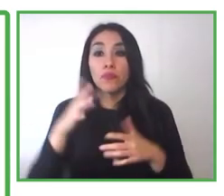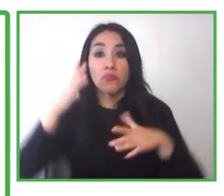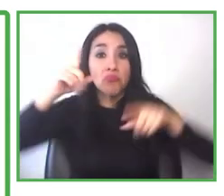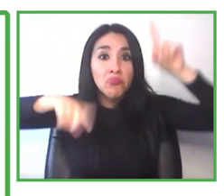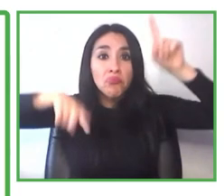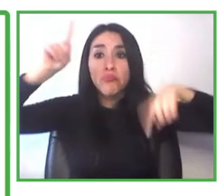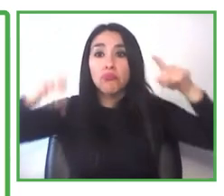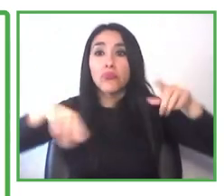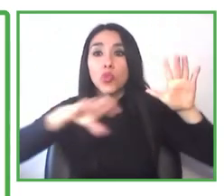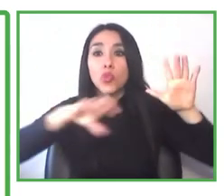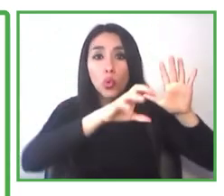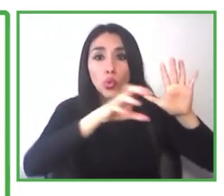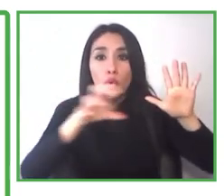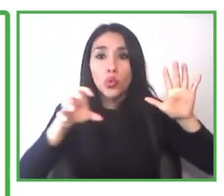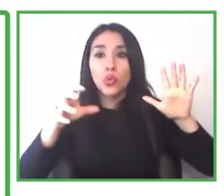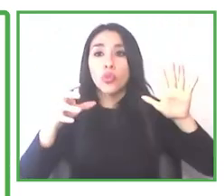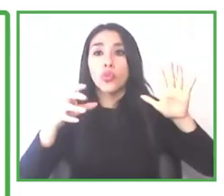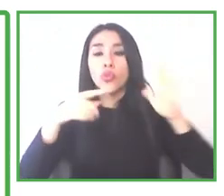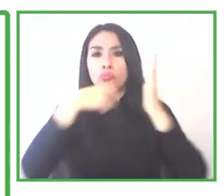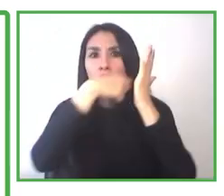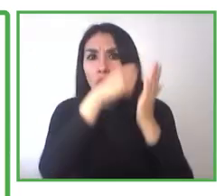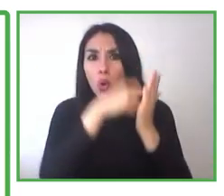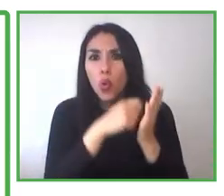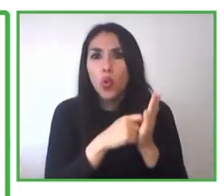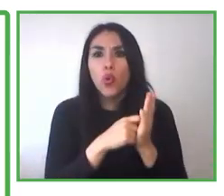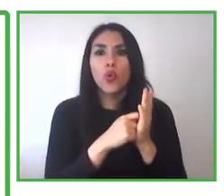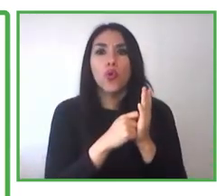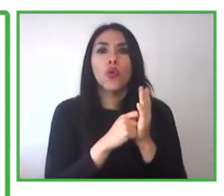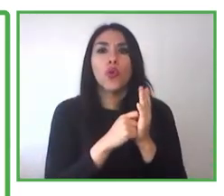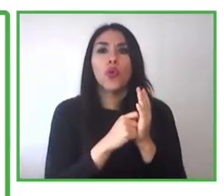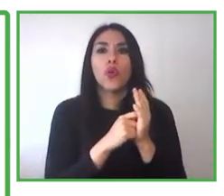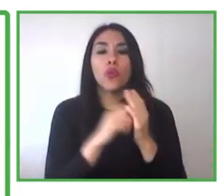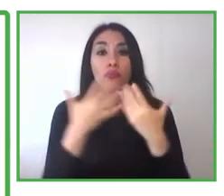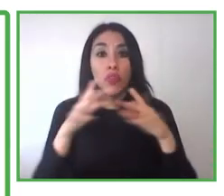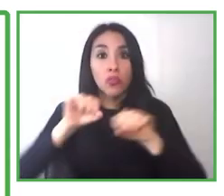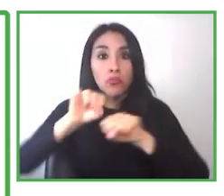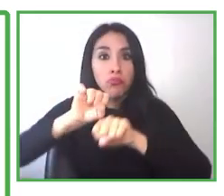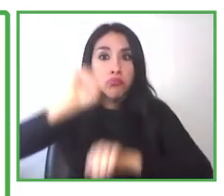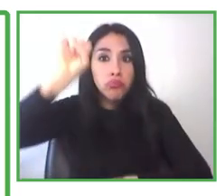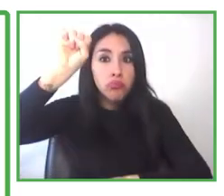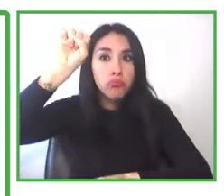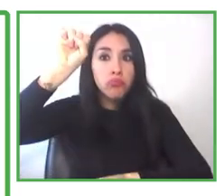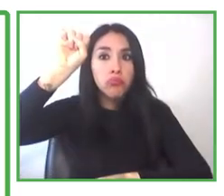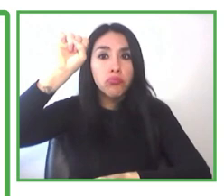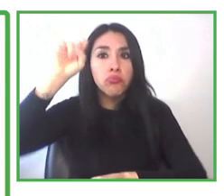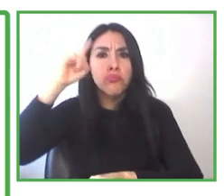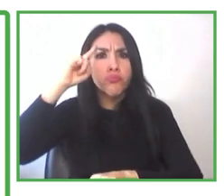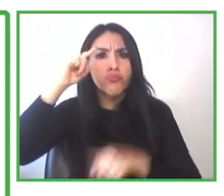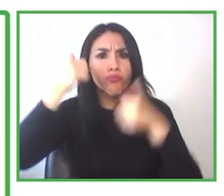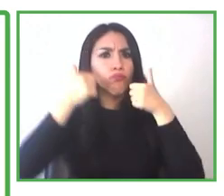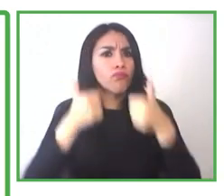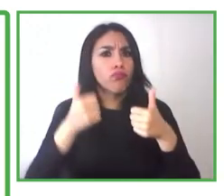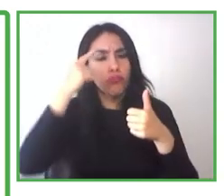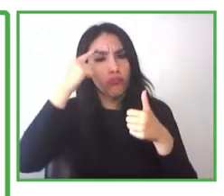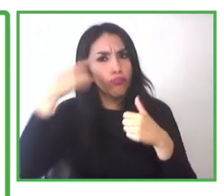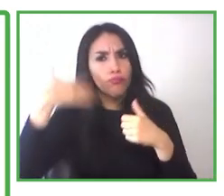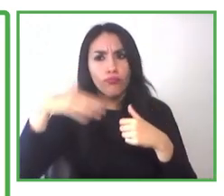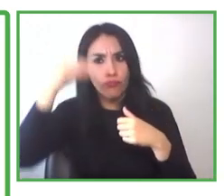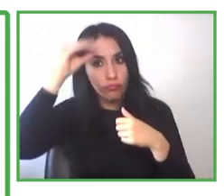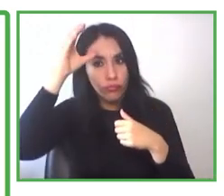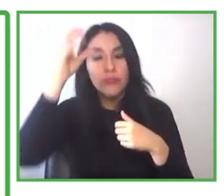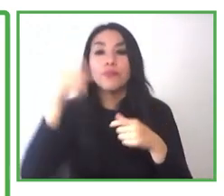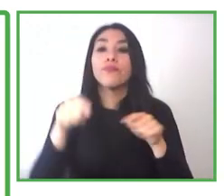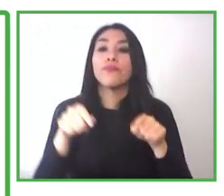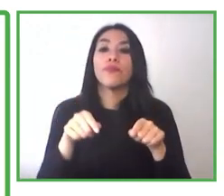certification and assessment centres of certification, which accredit themselves before Chile Valora to assess